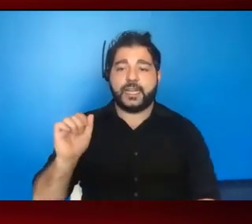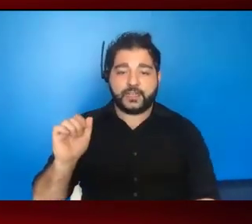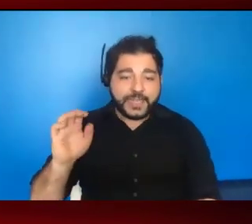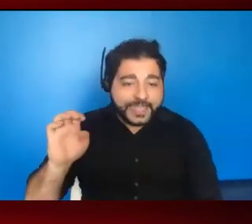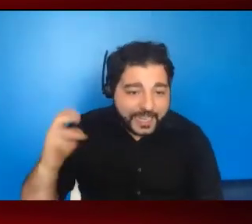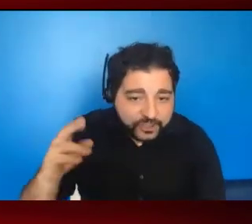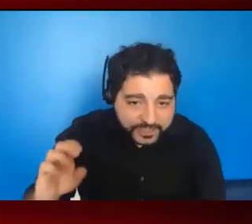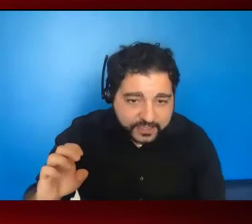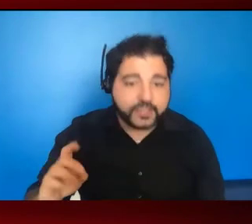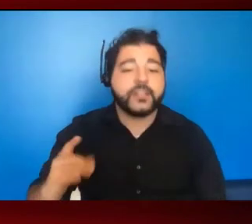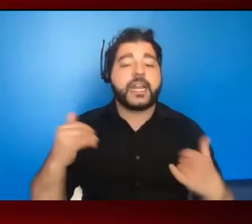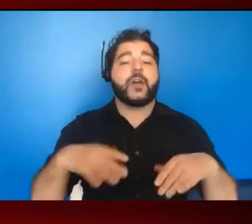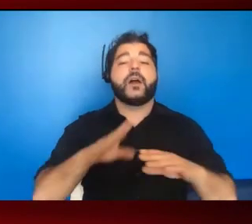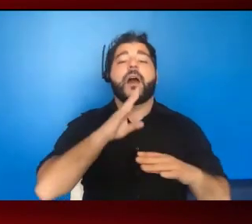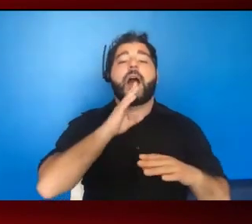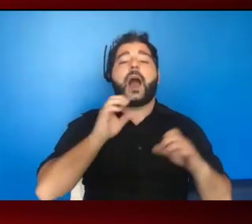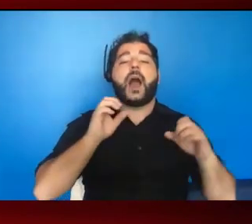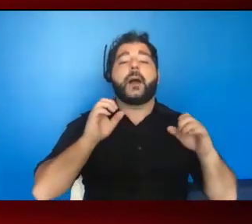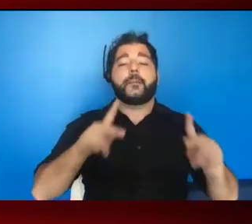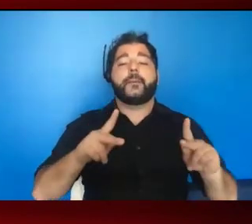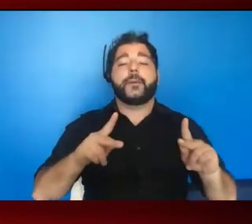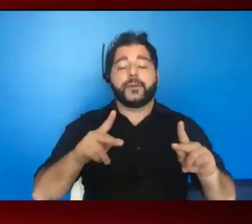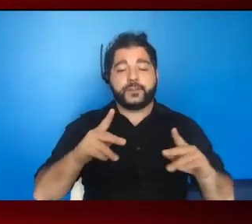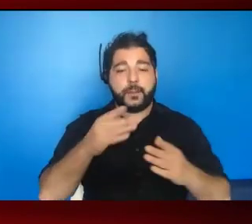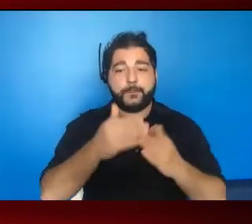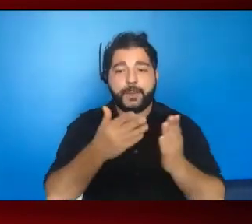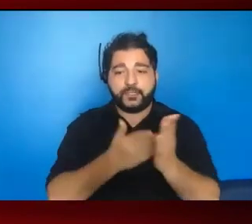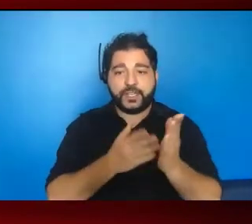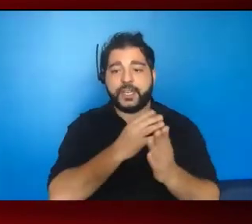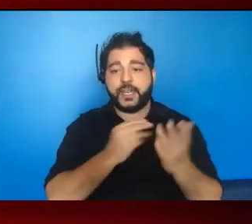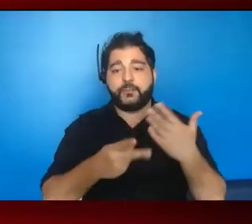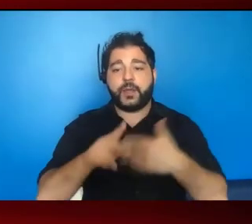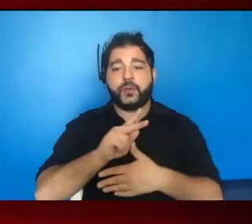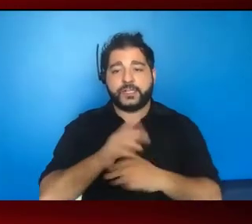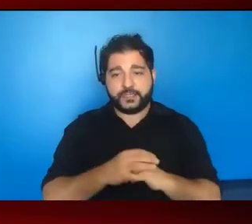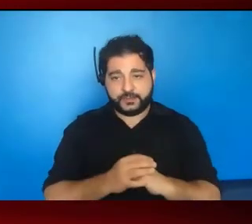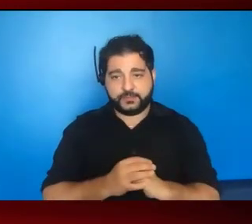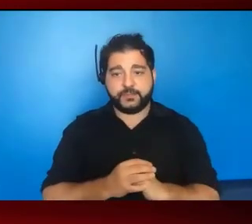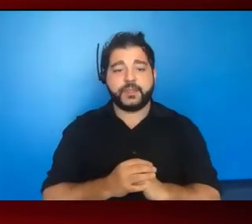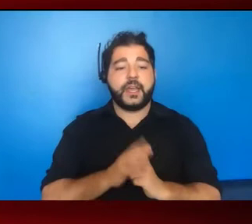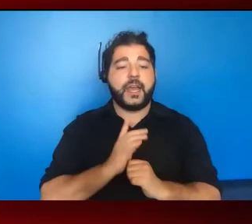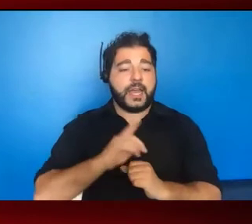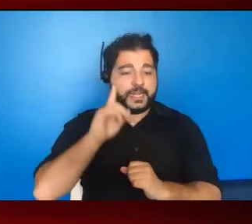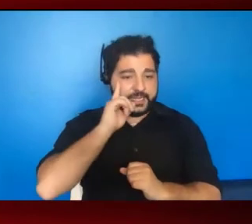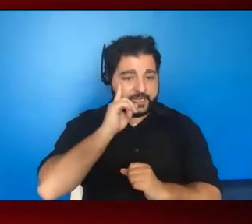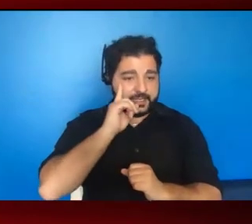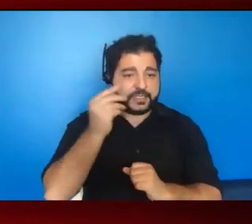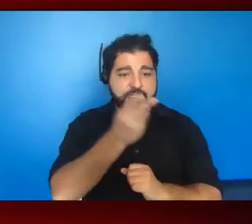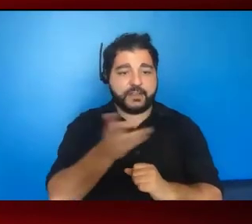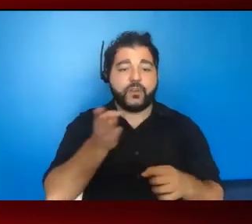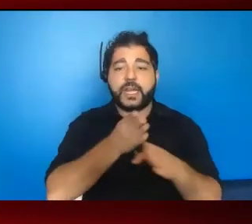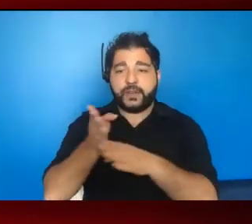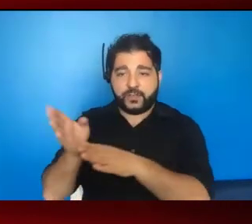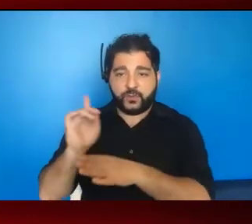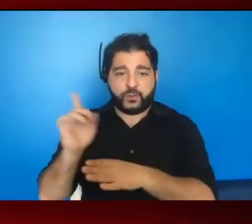So I'll move on to talking about opportunities, budget, and priorities. So I think there are several areas in